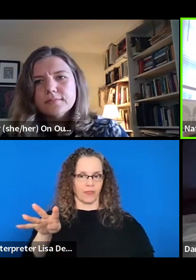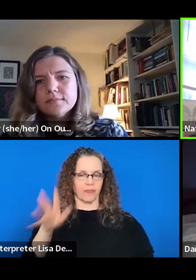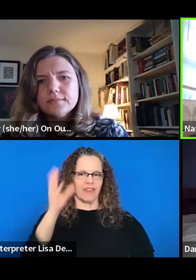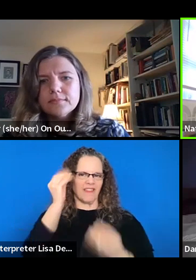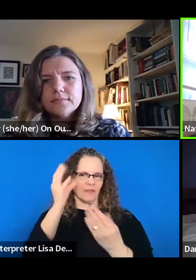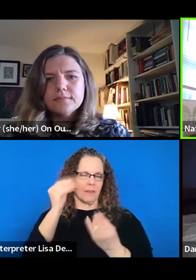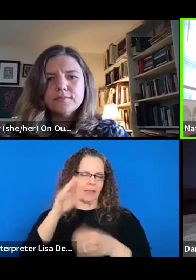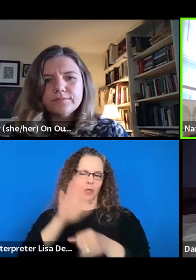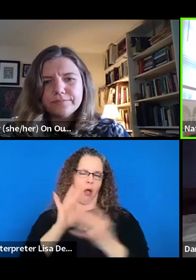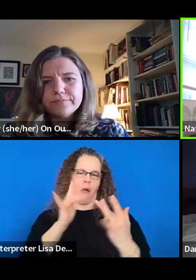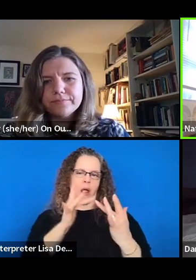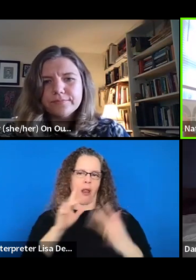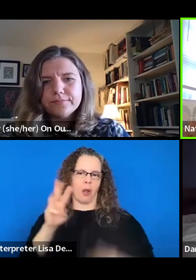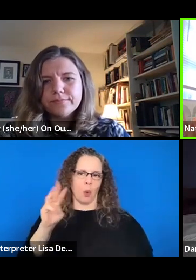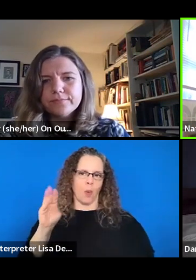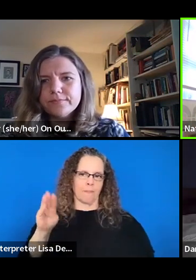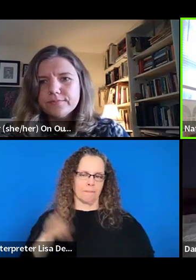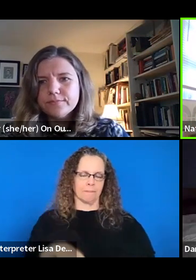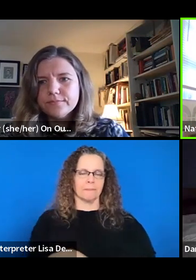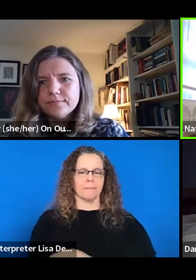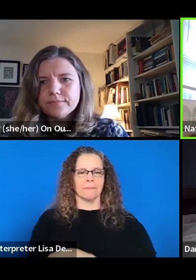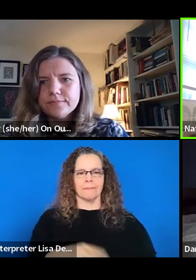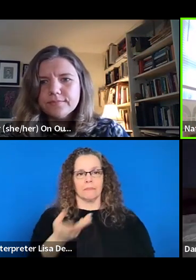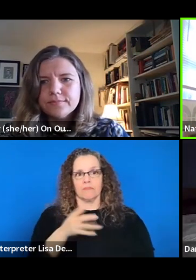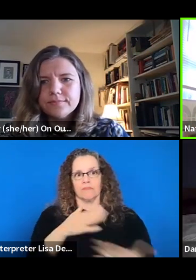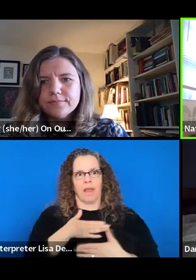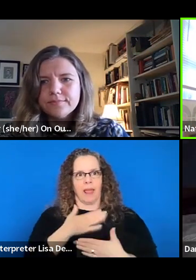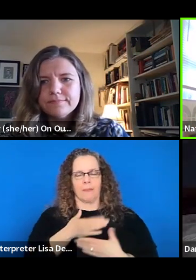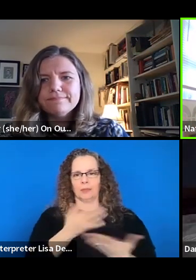all on the website and we'd love to talk to any of you there.